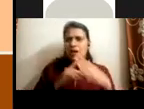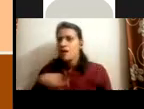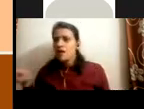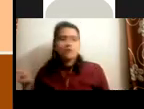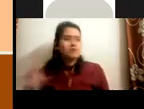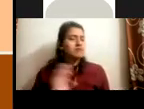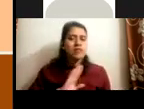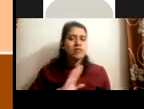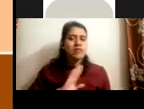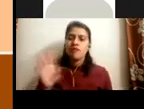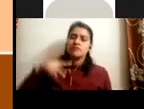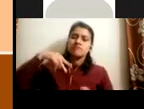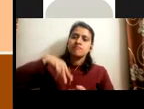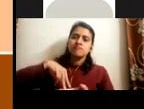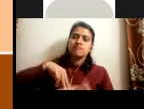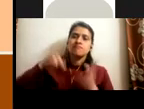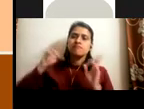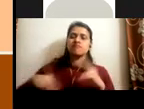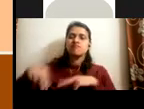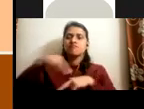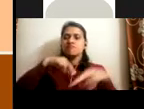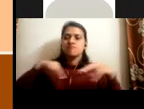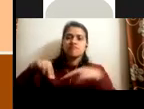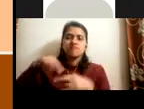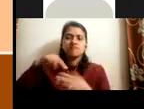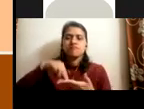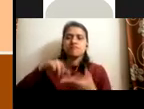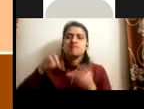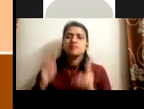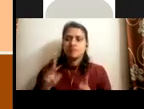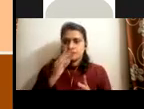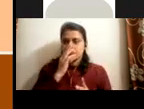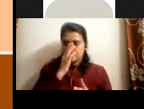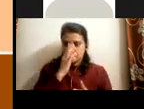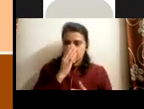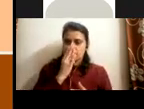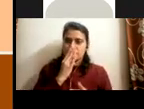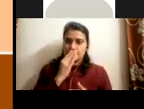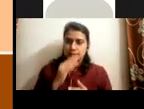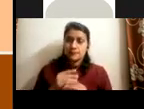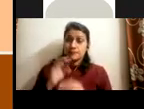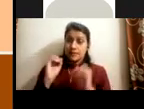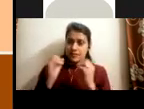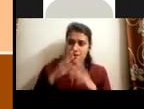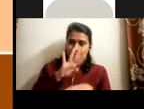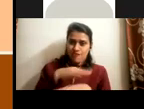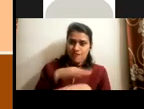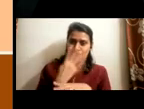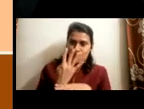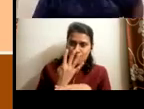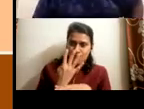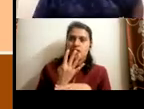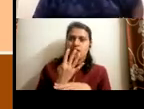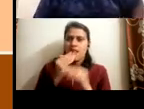they never were doing that. So we, we had to, so initially say, okay, we'll start with four hours, give them